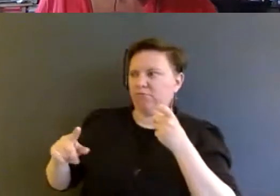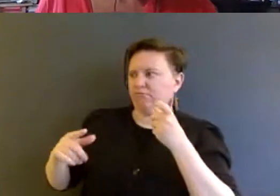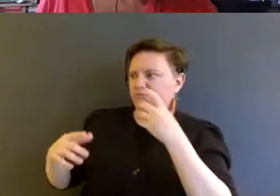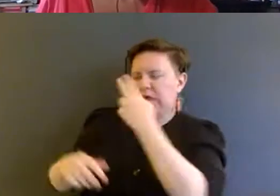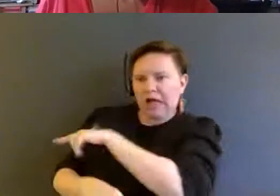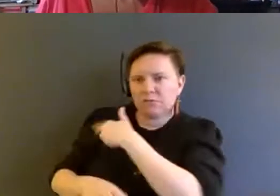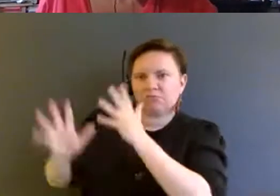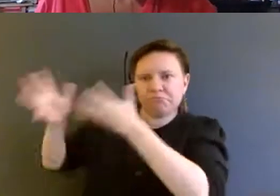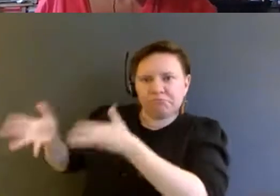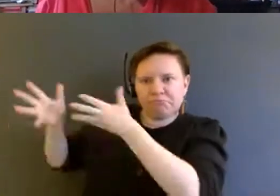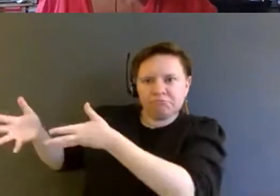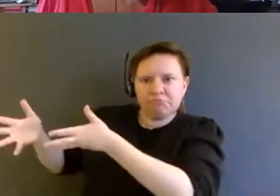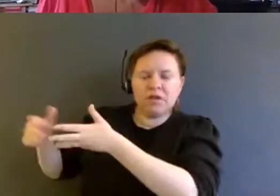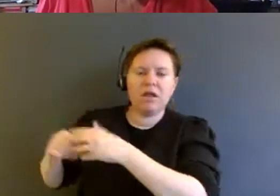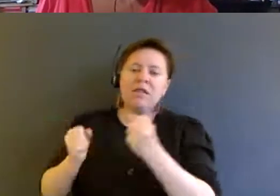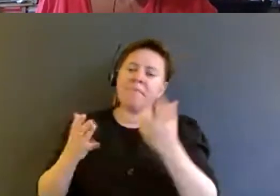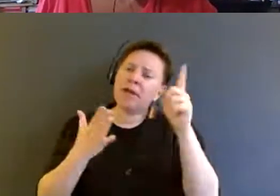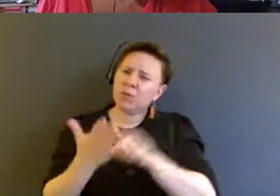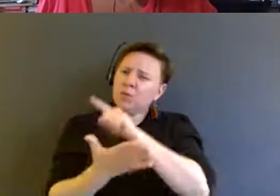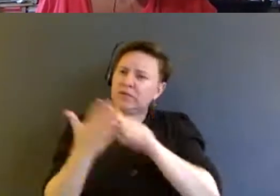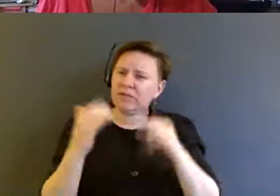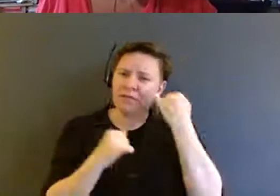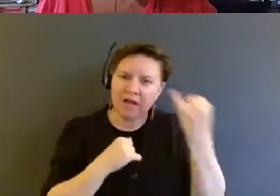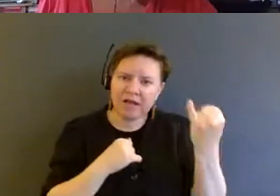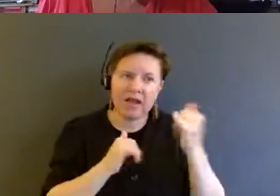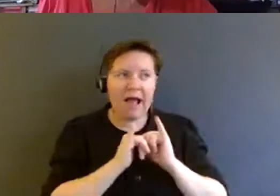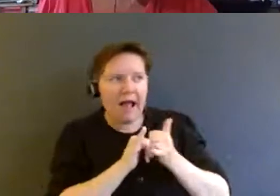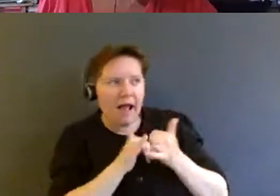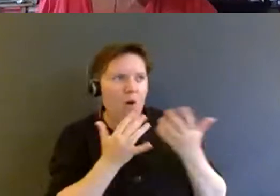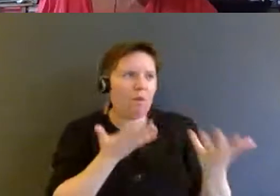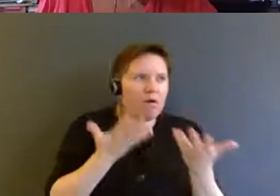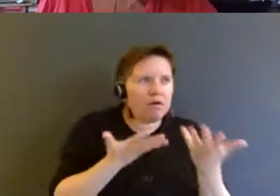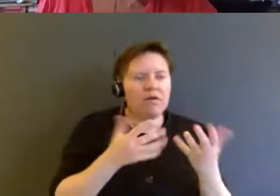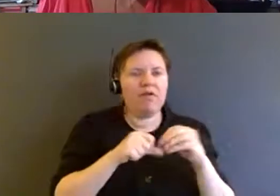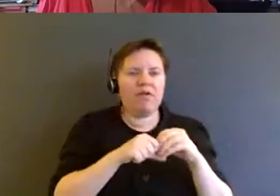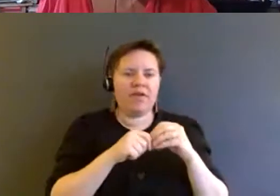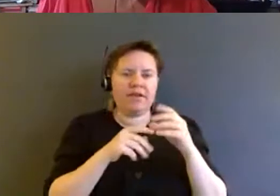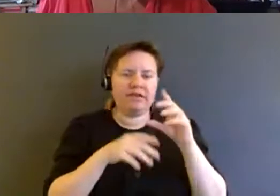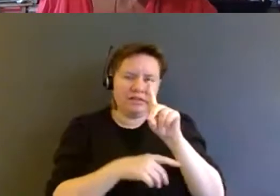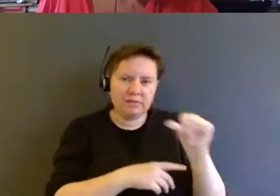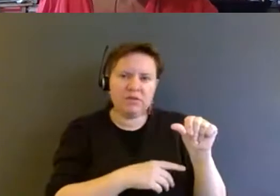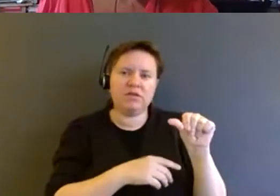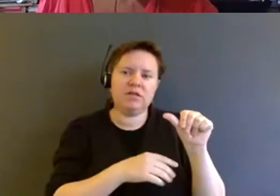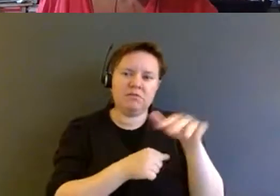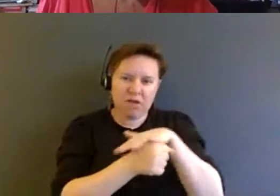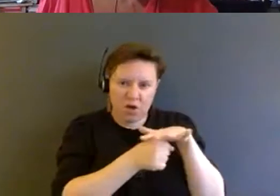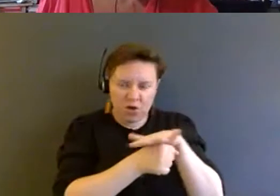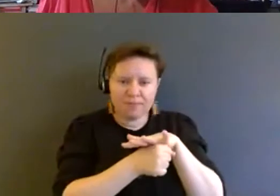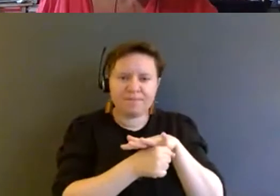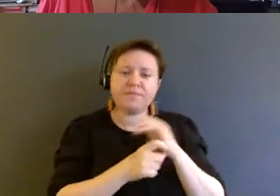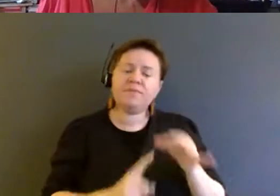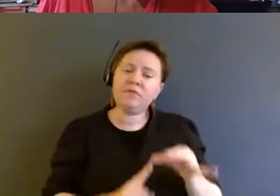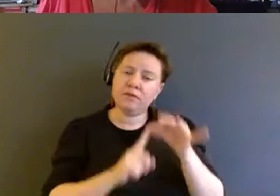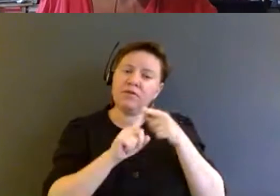There are many critiques, of course, of the idea of institutional abolition in the disability arena, especially for